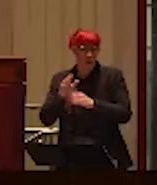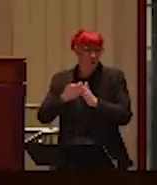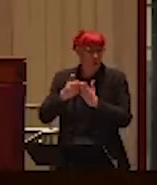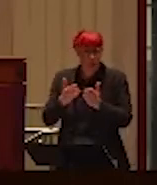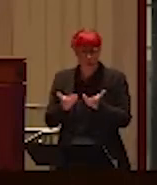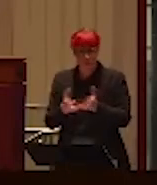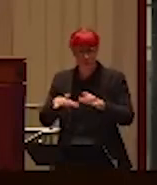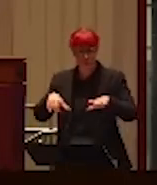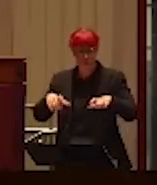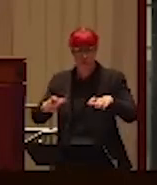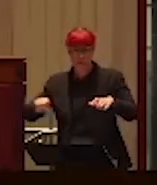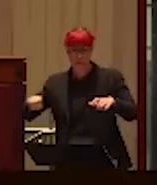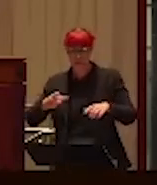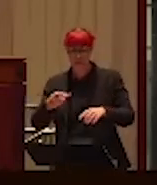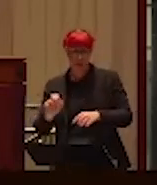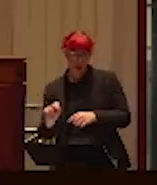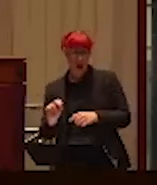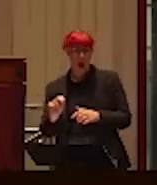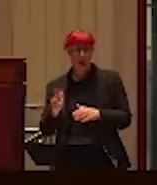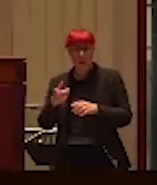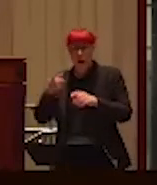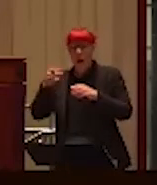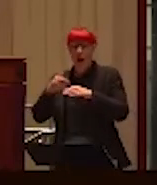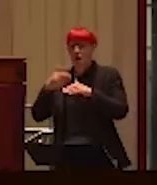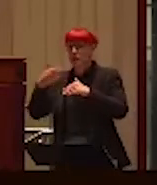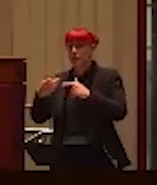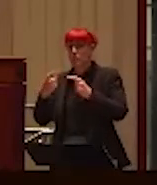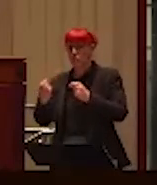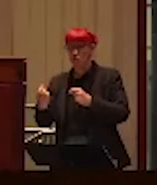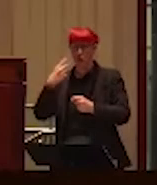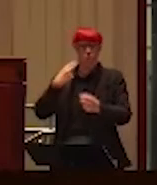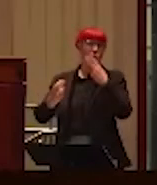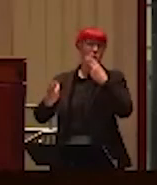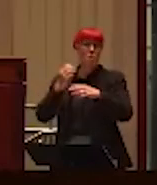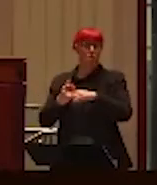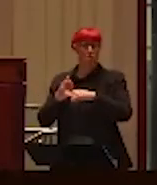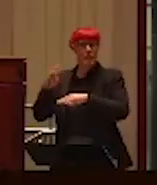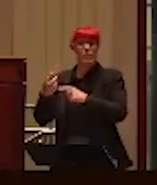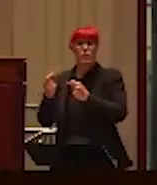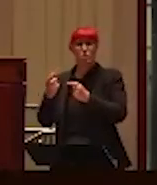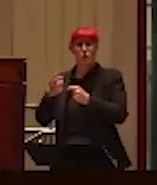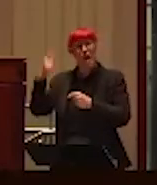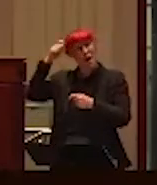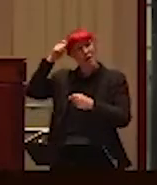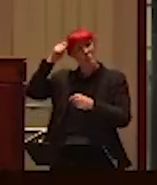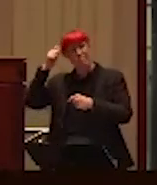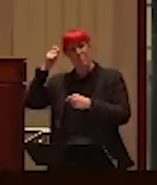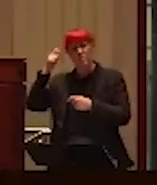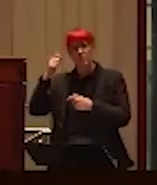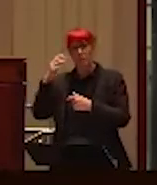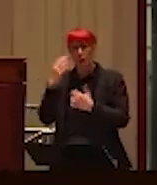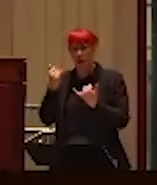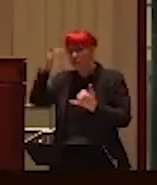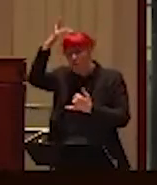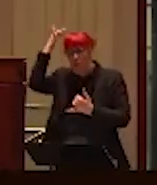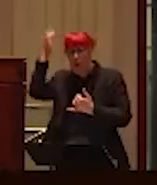and that escalated after the throwing, the next step was, um, she would pull my hair. And I know some of looking at me going, how'd you do